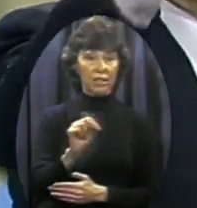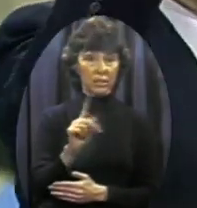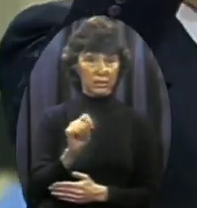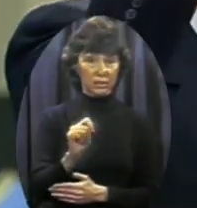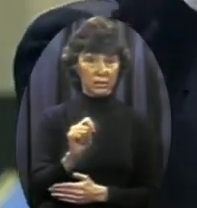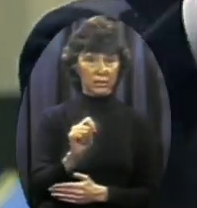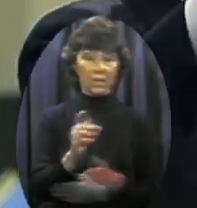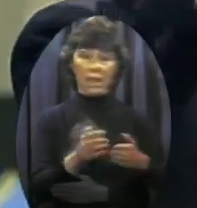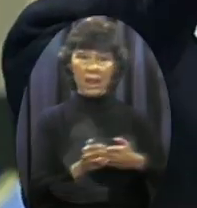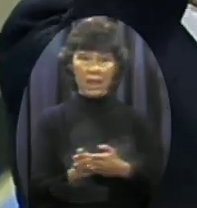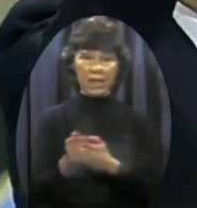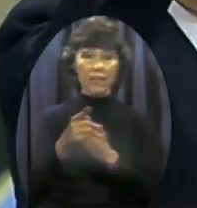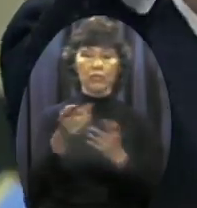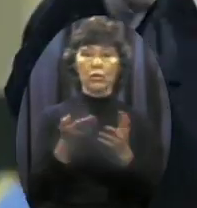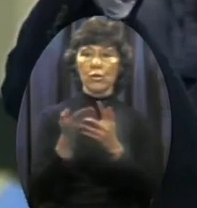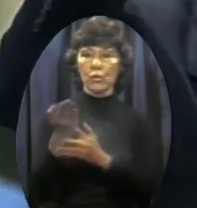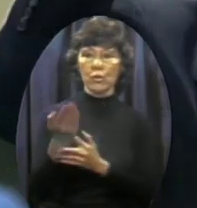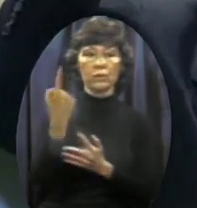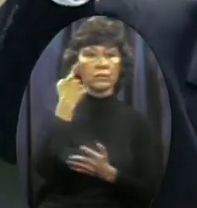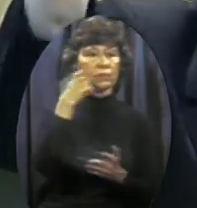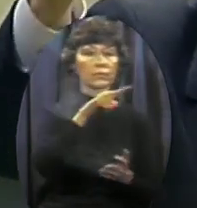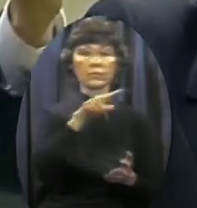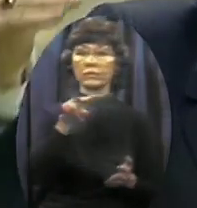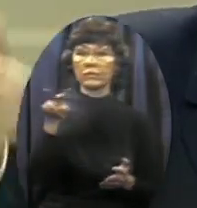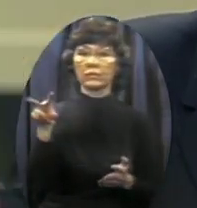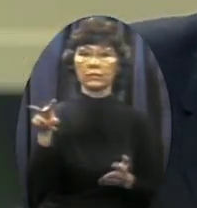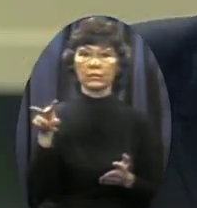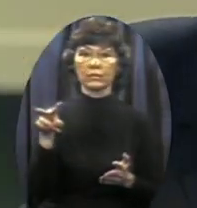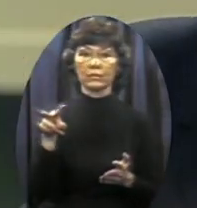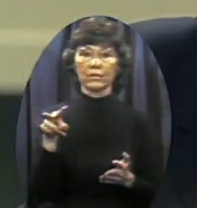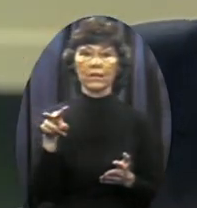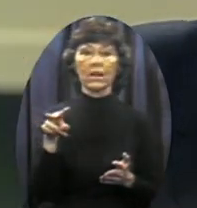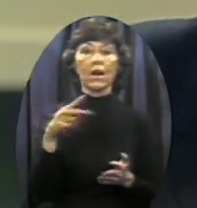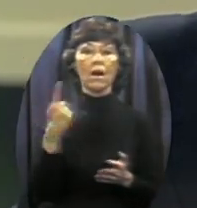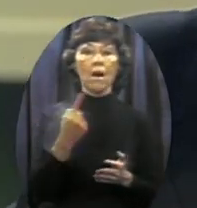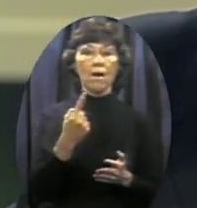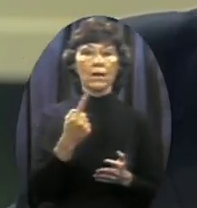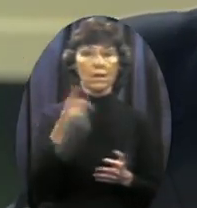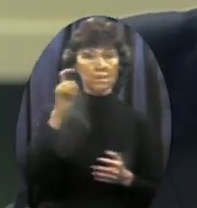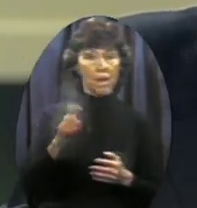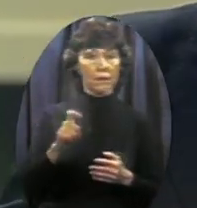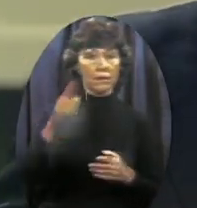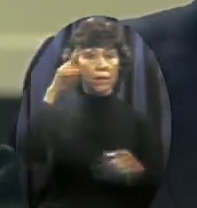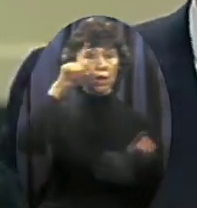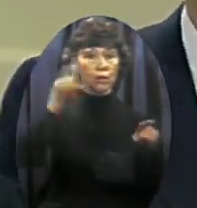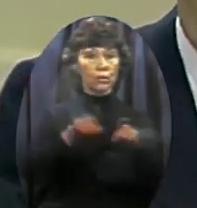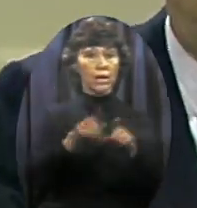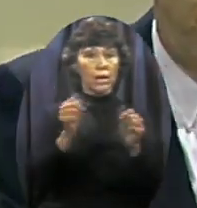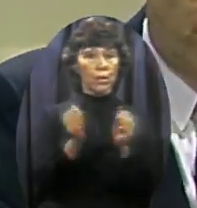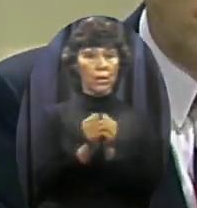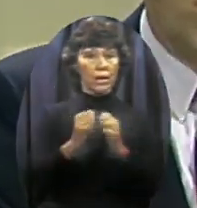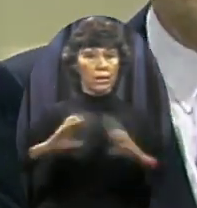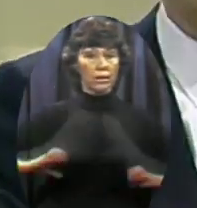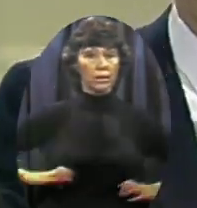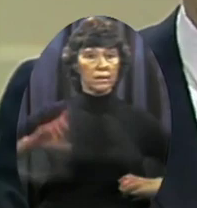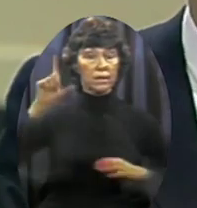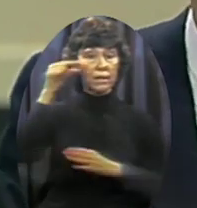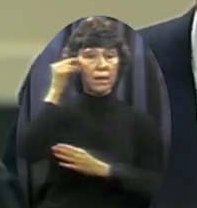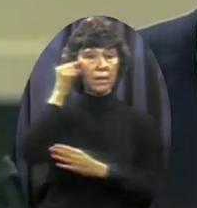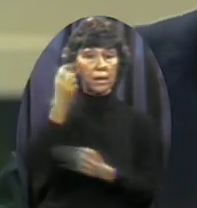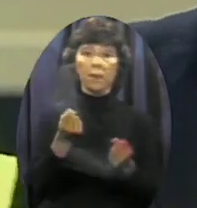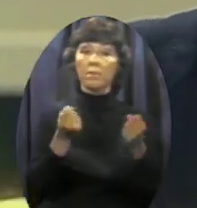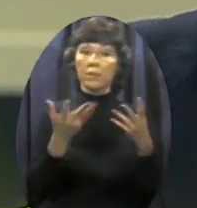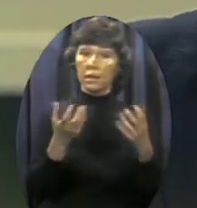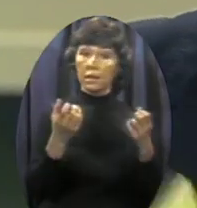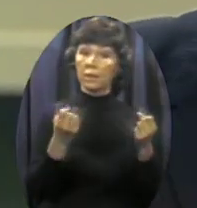that which has met in advance The agreement of the Soviet government There are many wonderful God-fearing Russian people